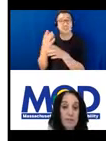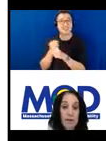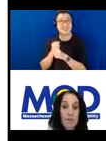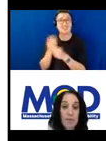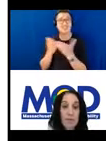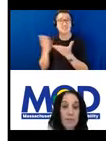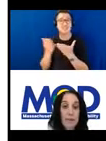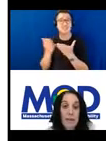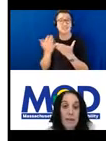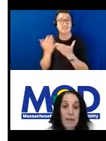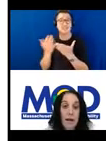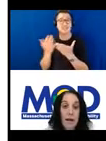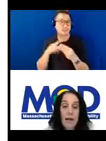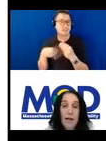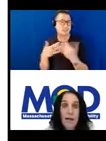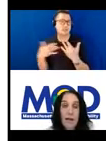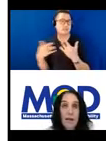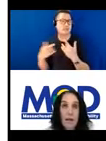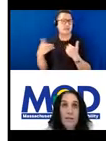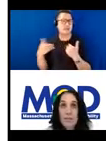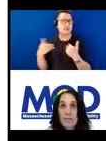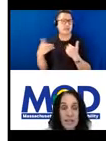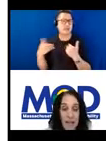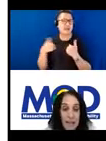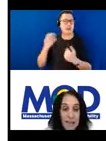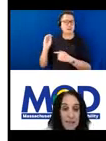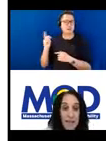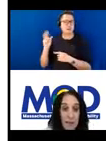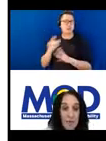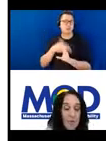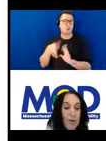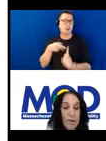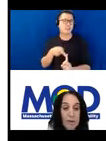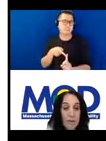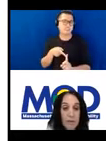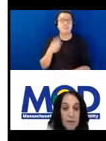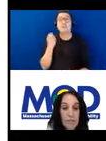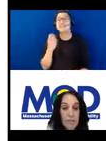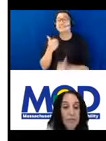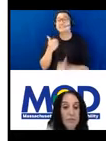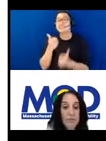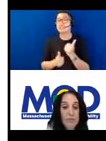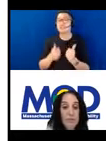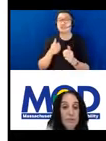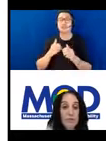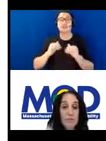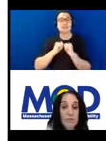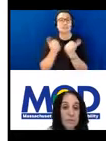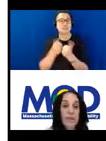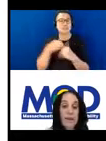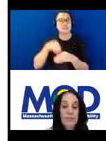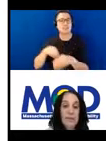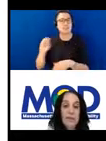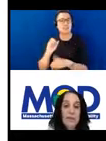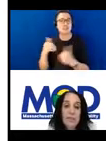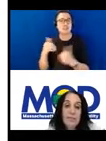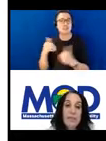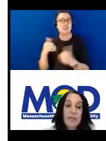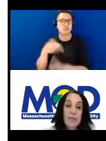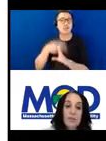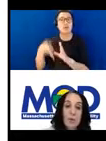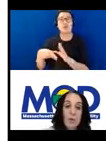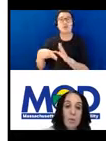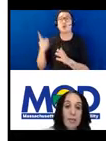concerns about them. Every state has a CAP program in Massachusetts, it's housed in MOD.